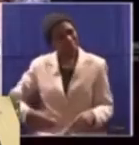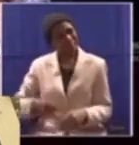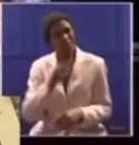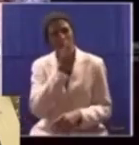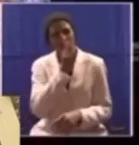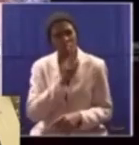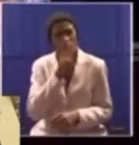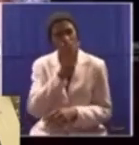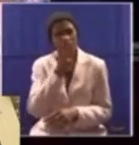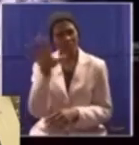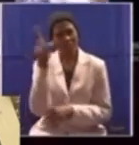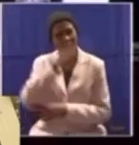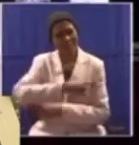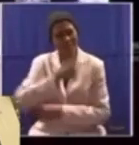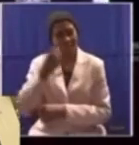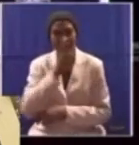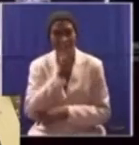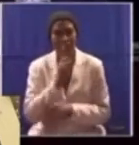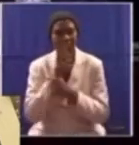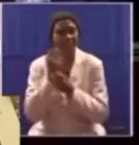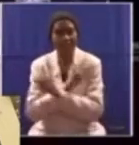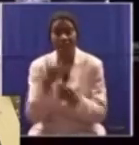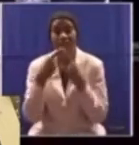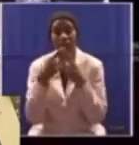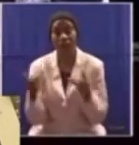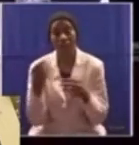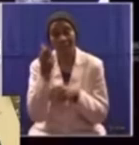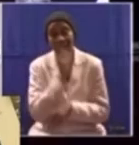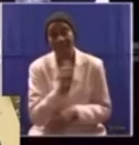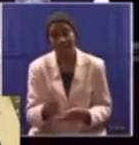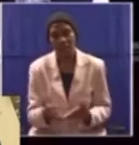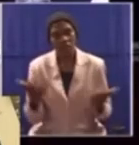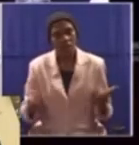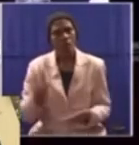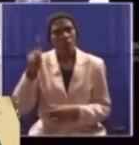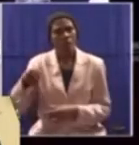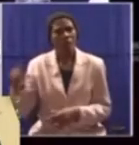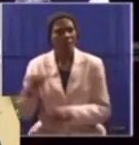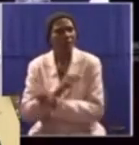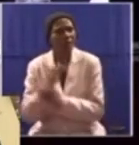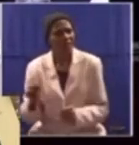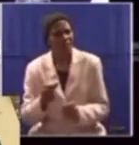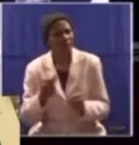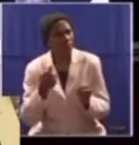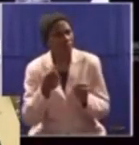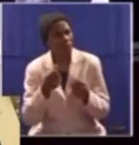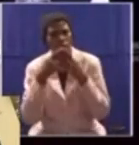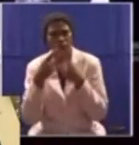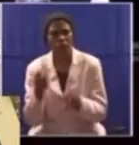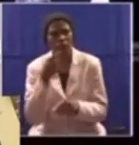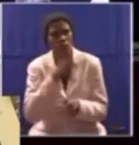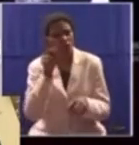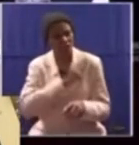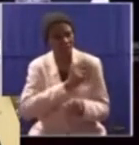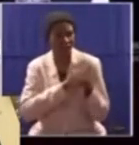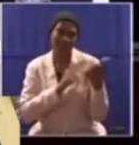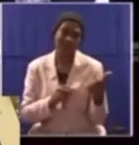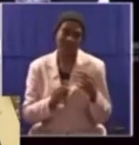days. We are surprised that the acting public protector has not found against him. So,